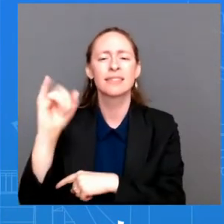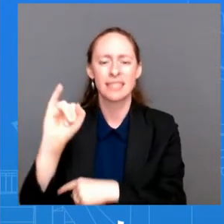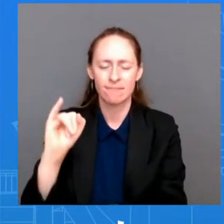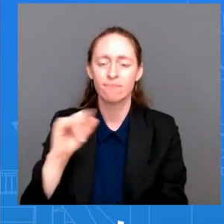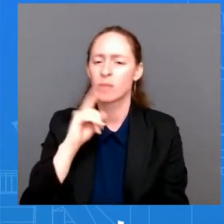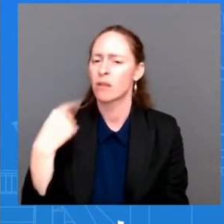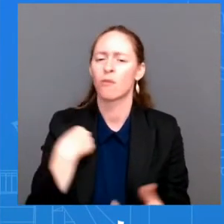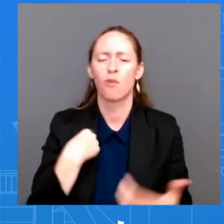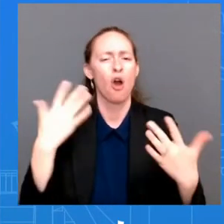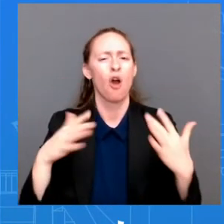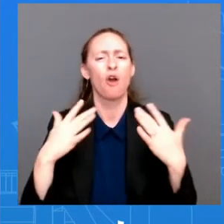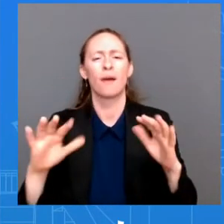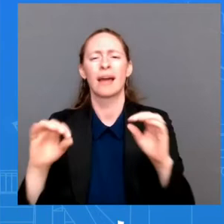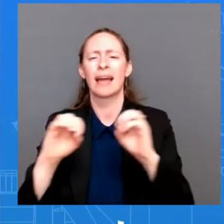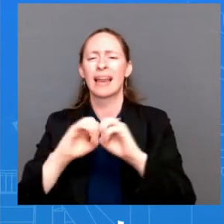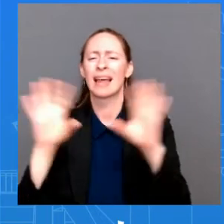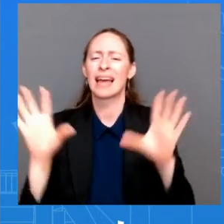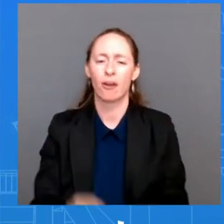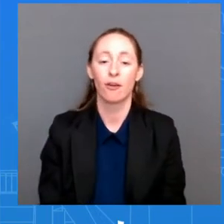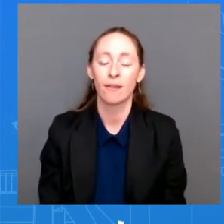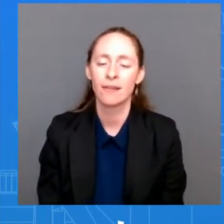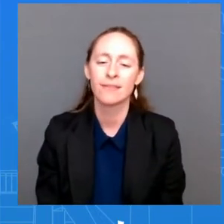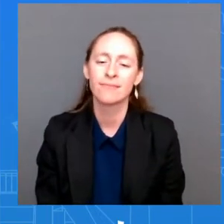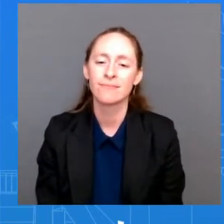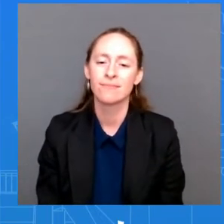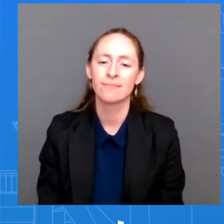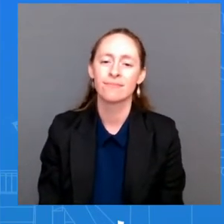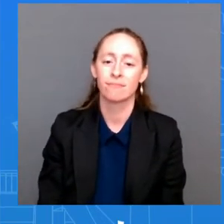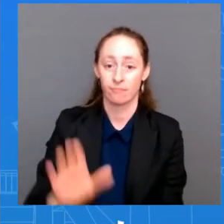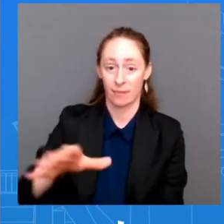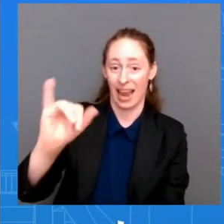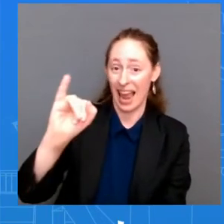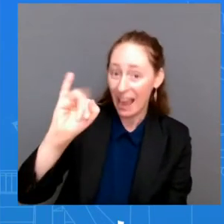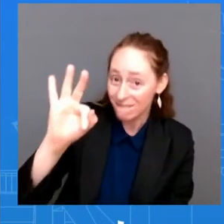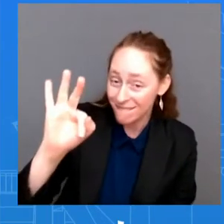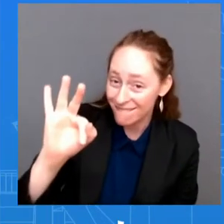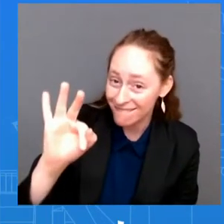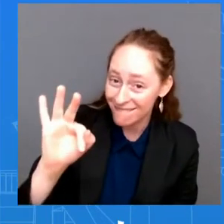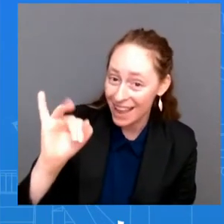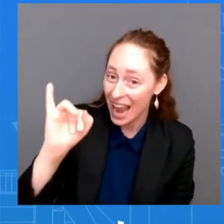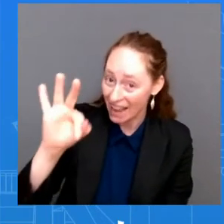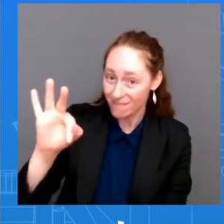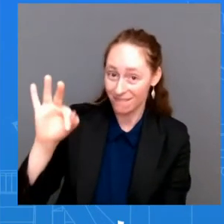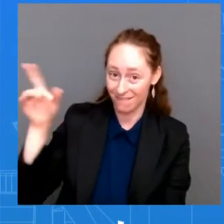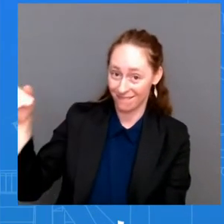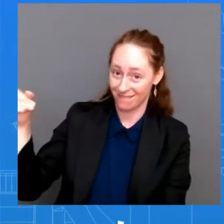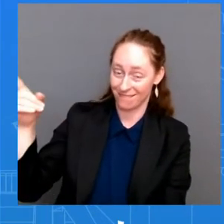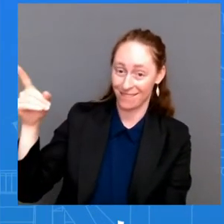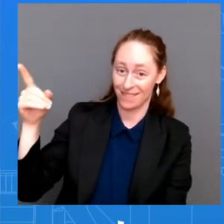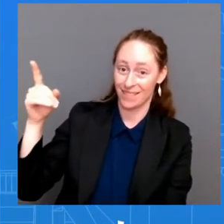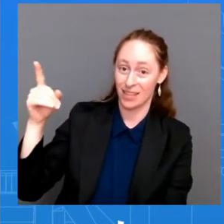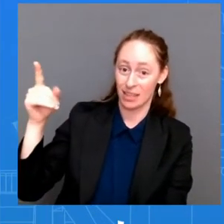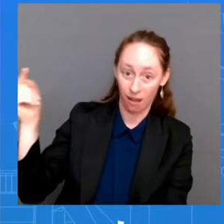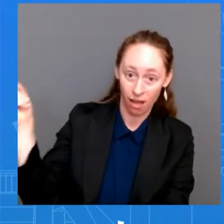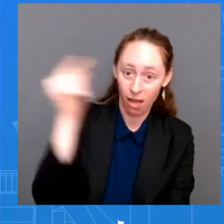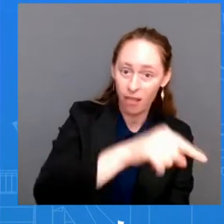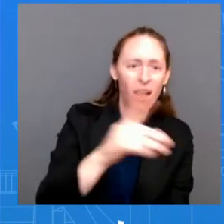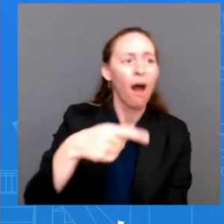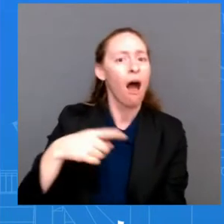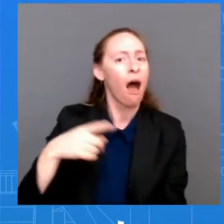if she goes, if she goes, it's not without precedent. It's not new. It doesn't change anything. I mean,